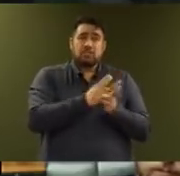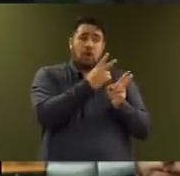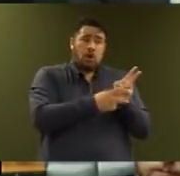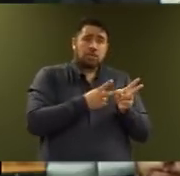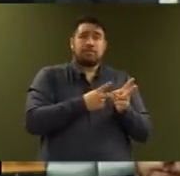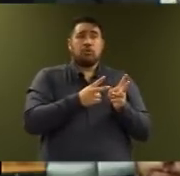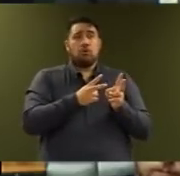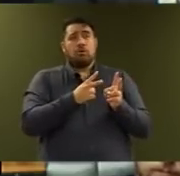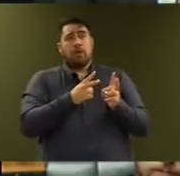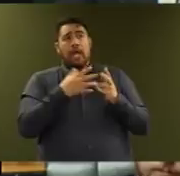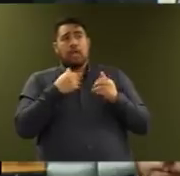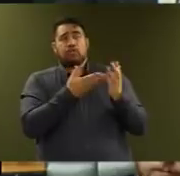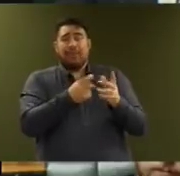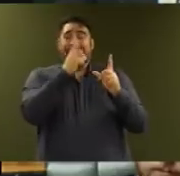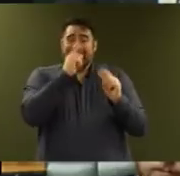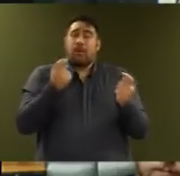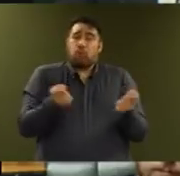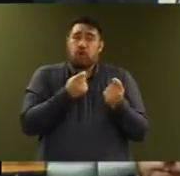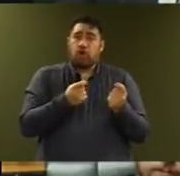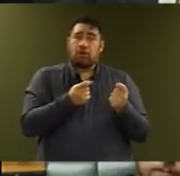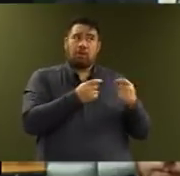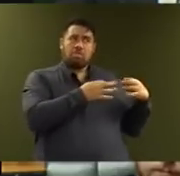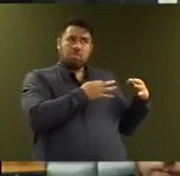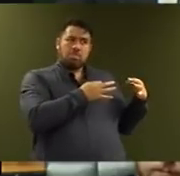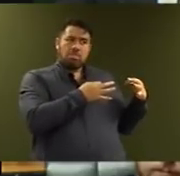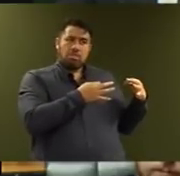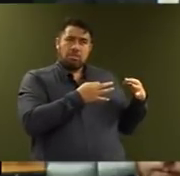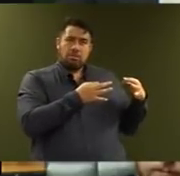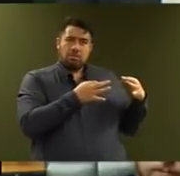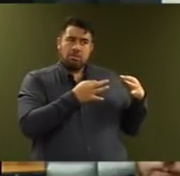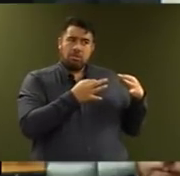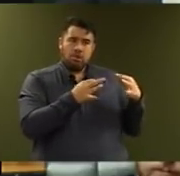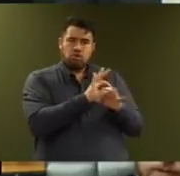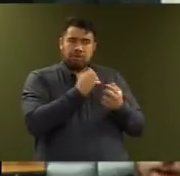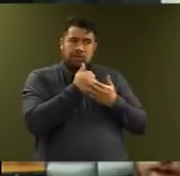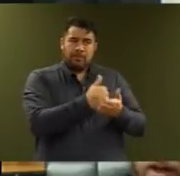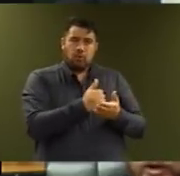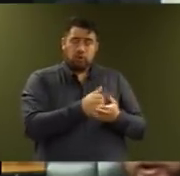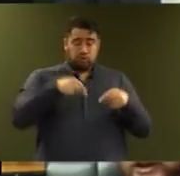work well. And it has been neglected for too long. Today, that changes.